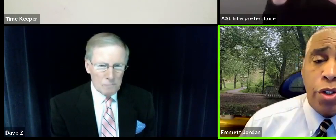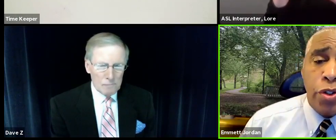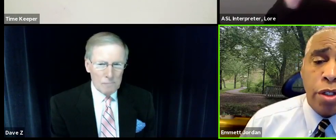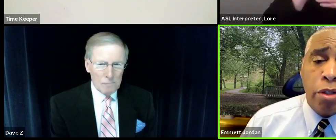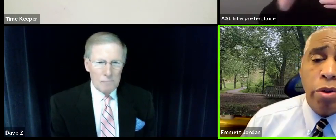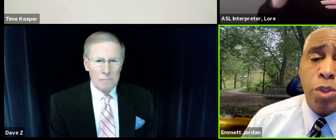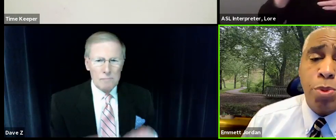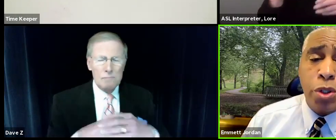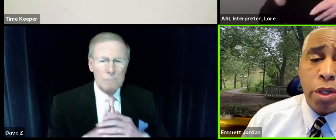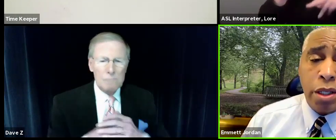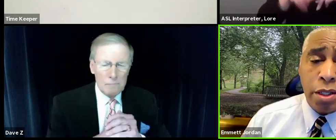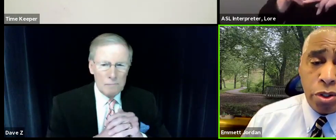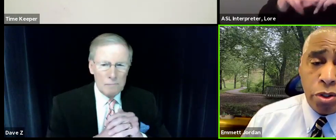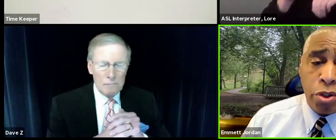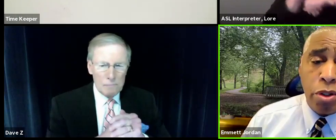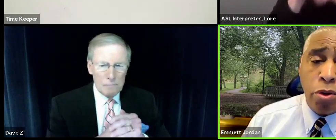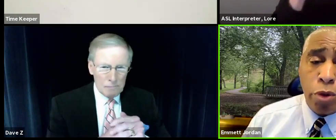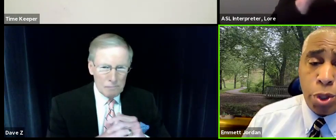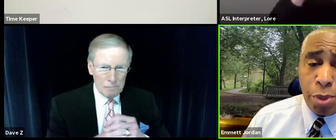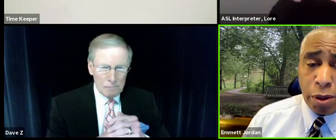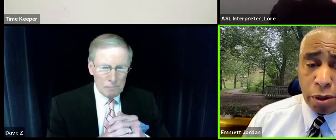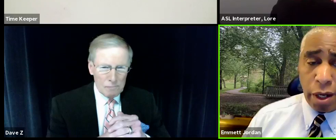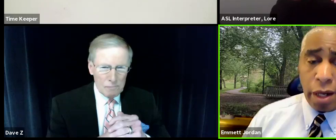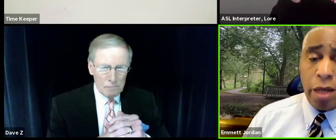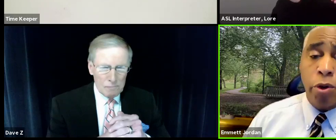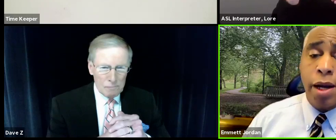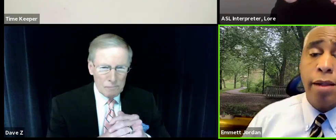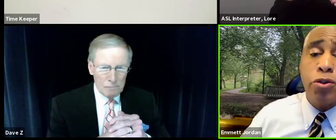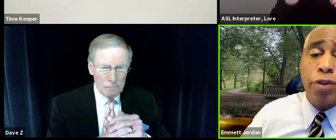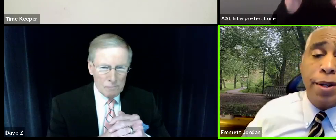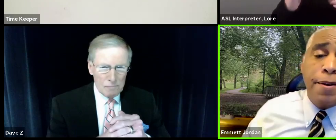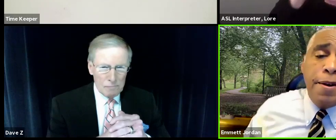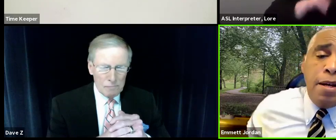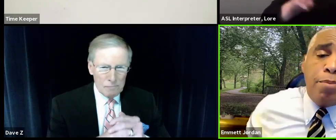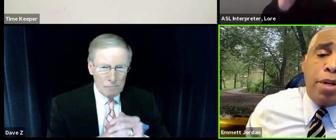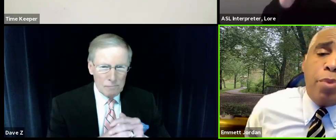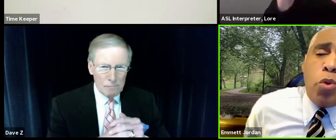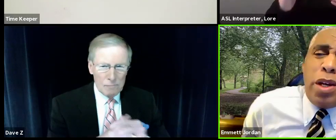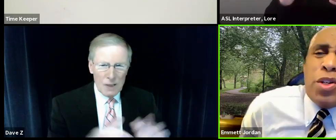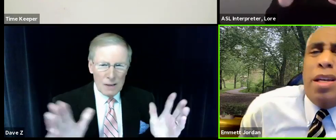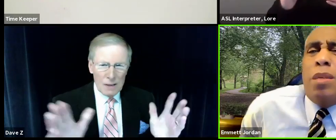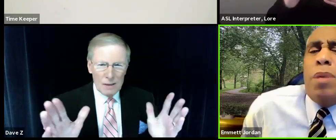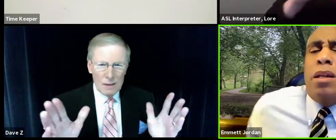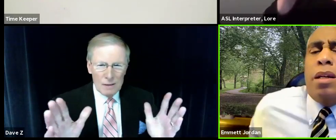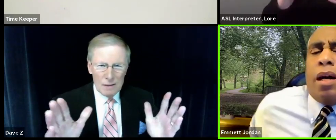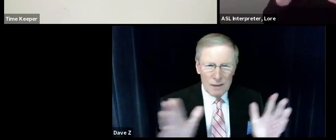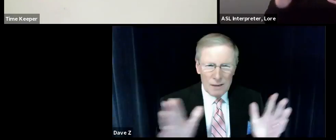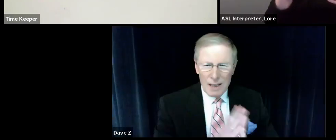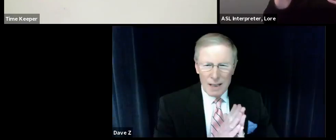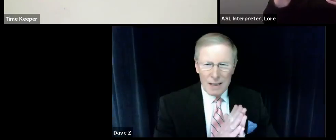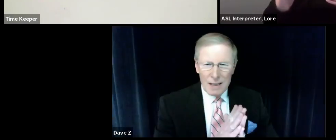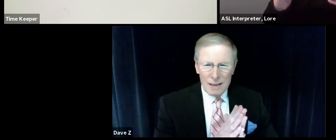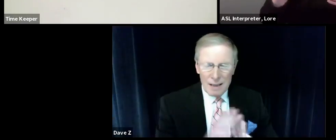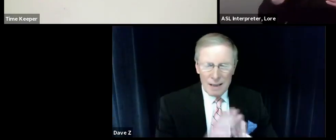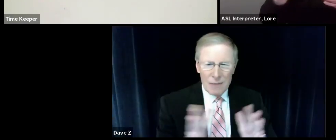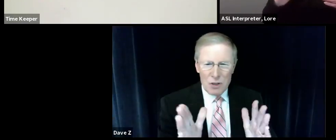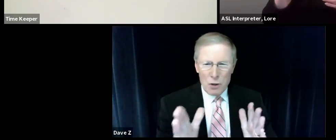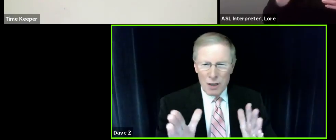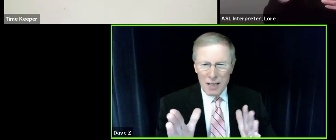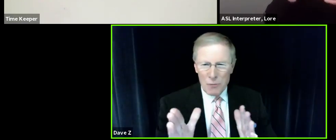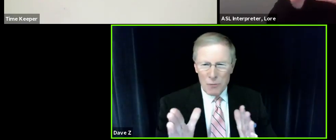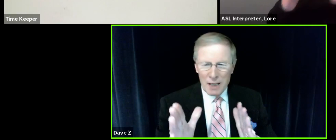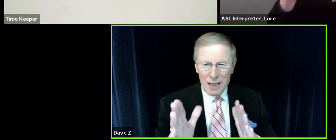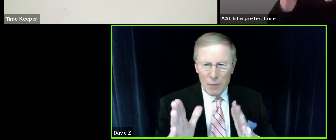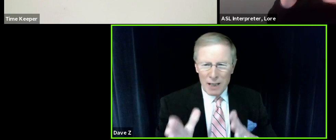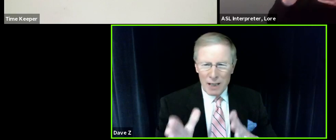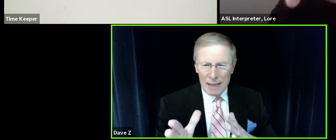organizations, including the Smithsonian Institution, the University of Maryland, United Eagle College Fund. But I've been working as an independent contractor for the past- So,